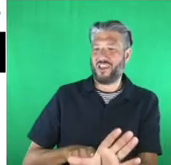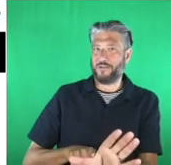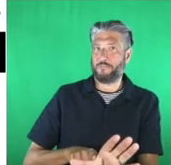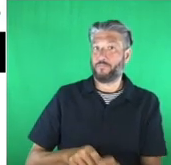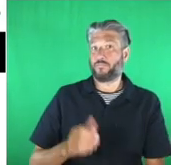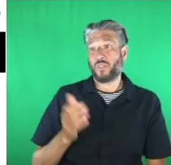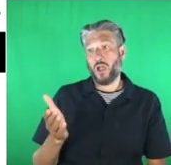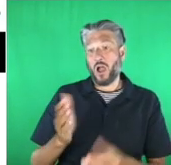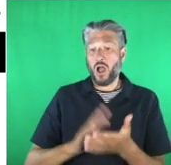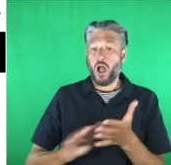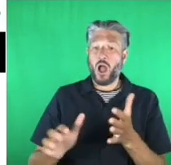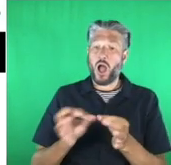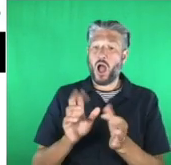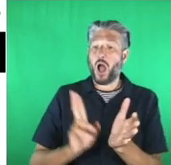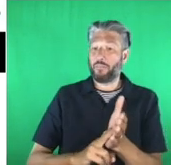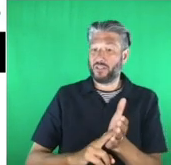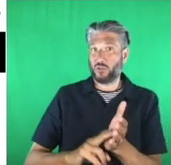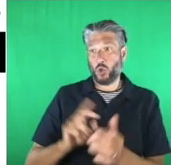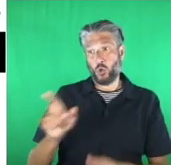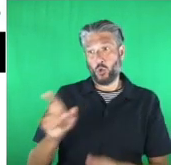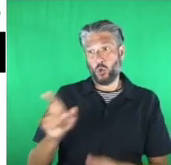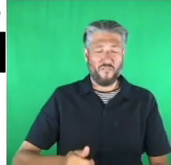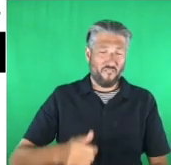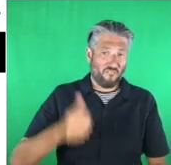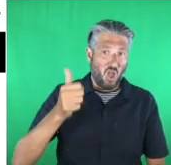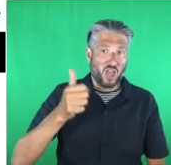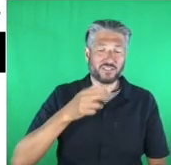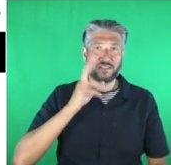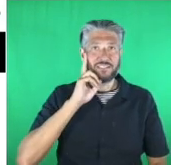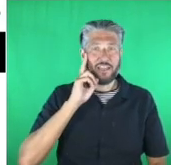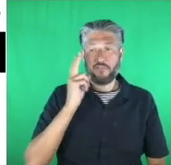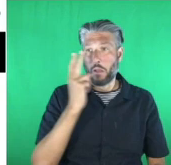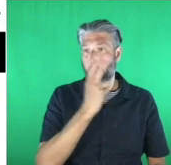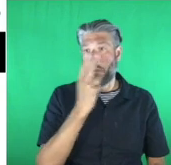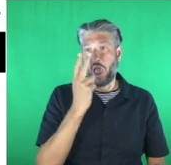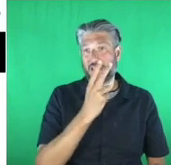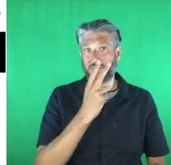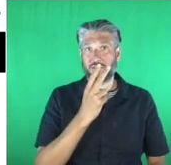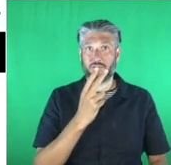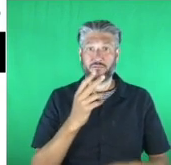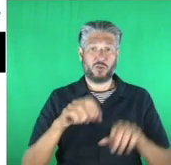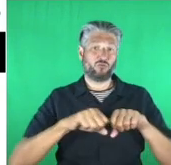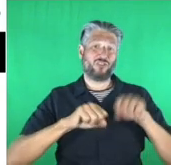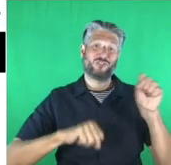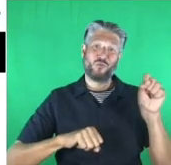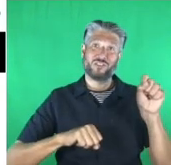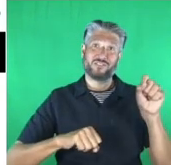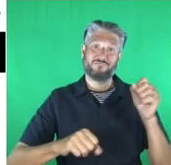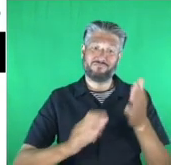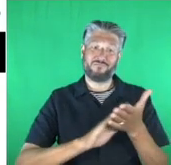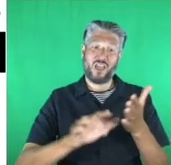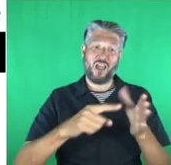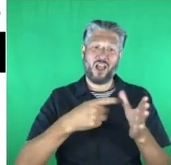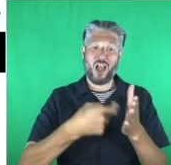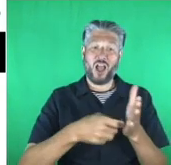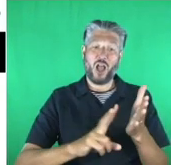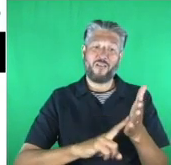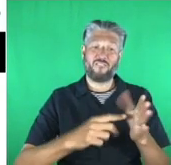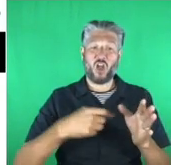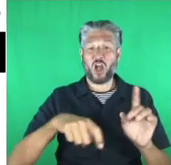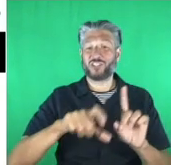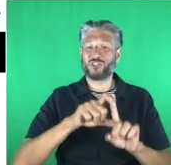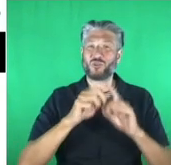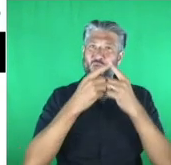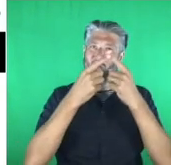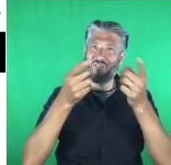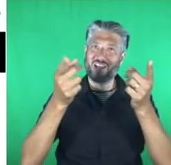first deaf blind graduate from Harvard University. And so you obviously know, first hand,